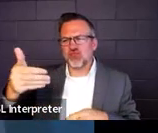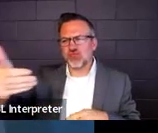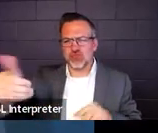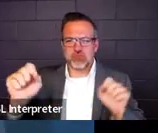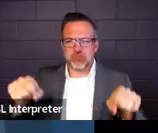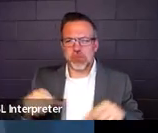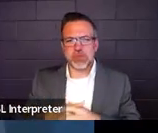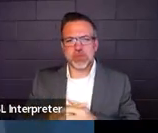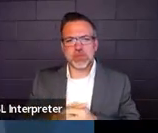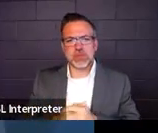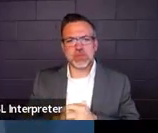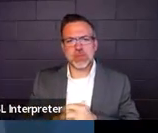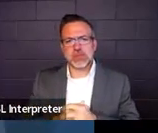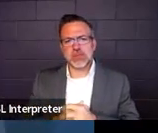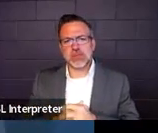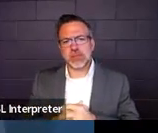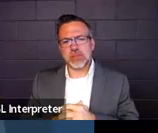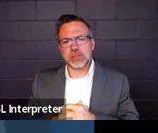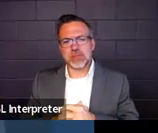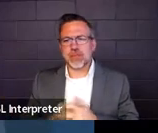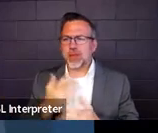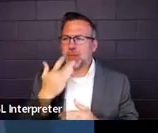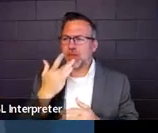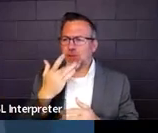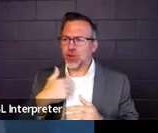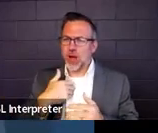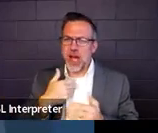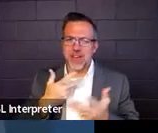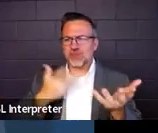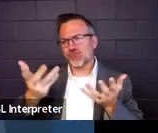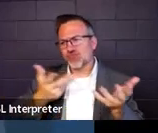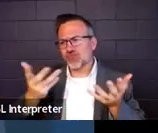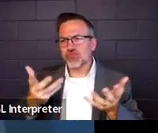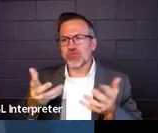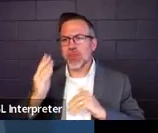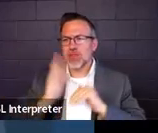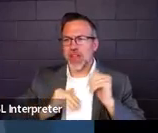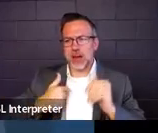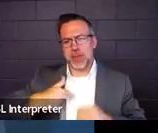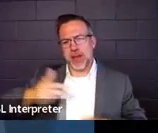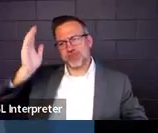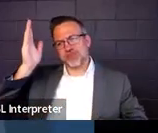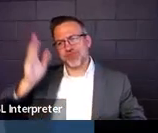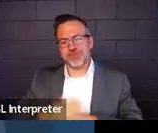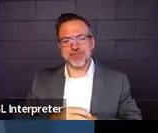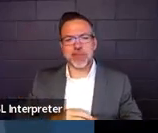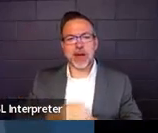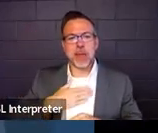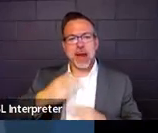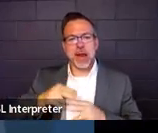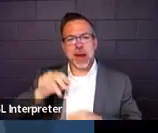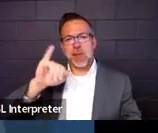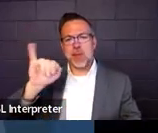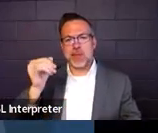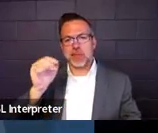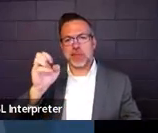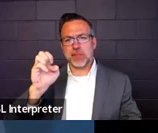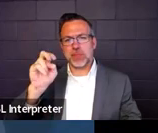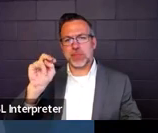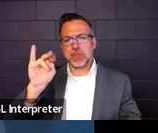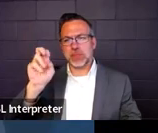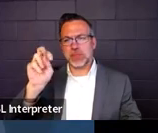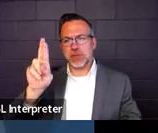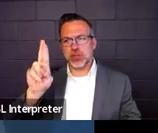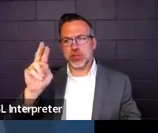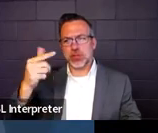I'd like it to be a conversation. So I am Jennifer Gleason. I was